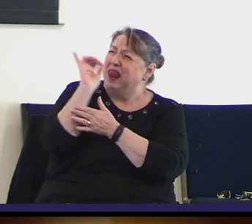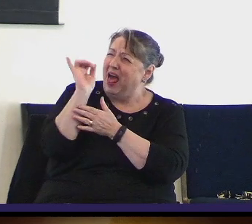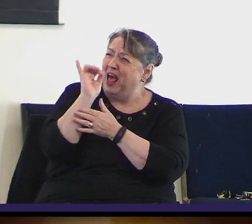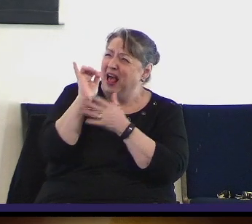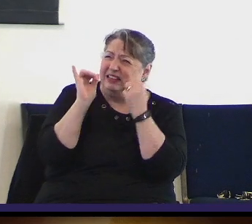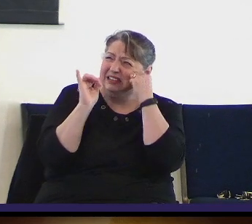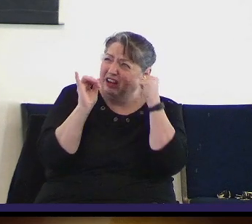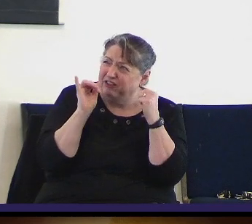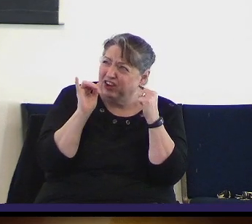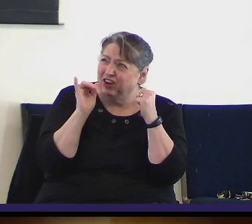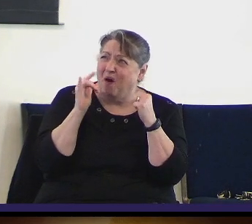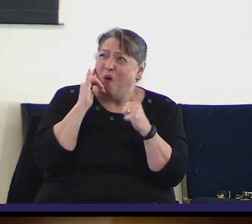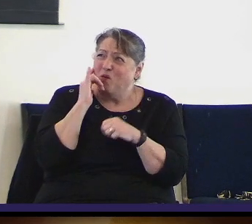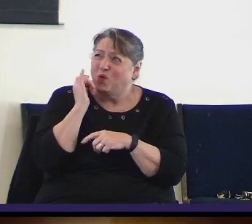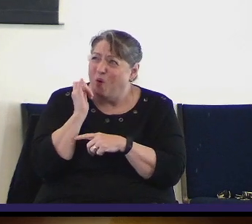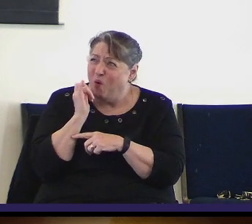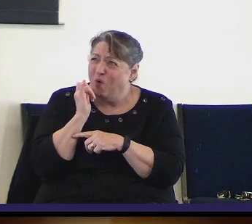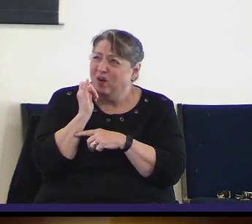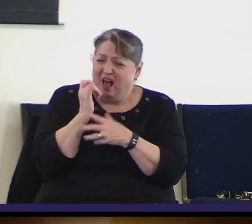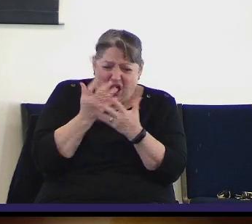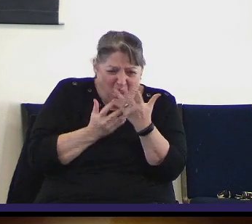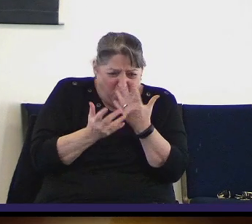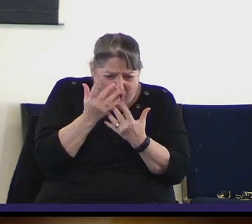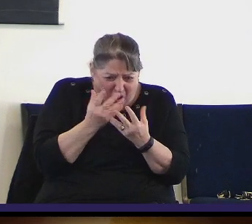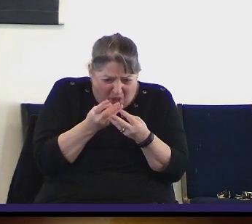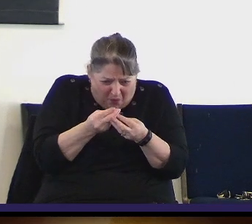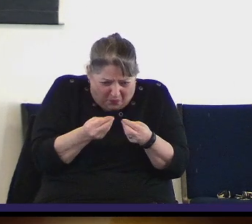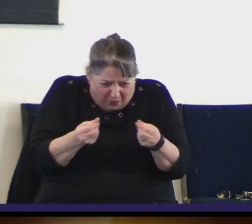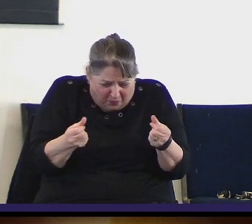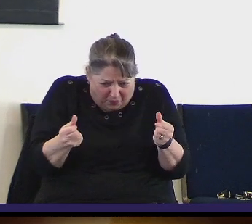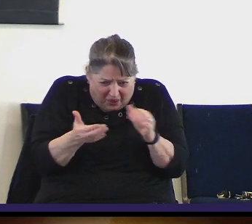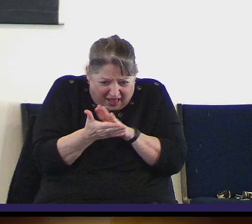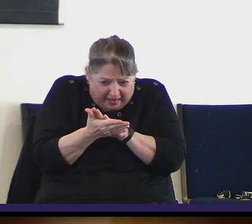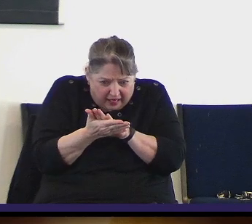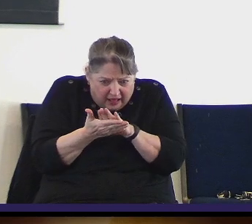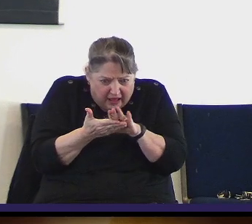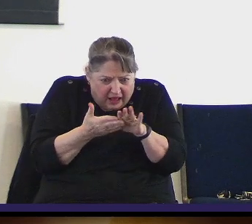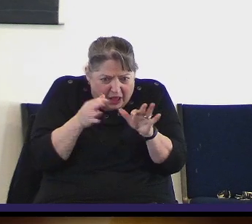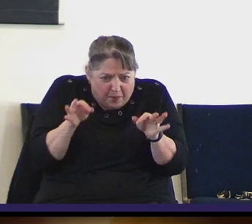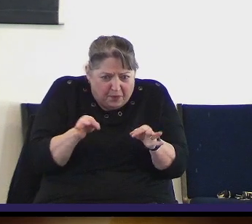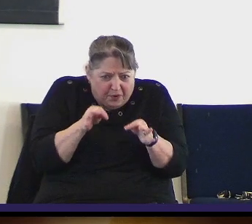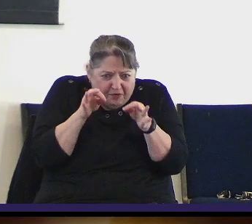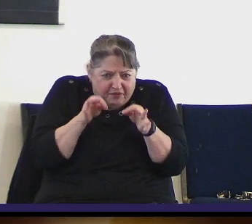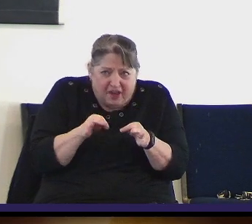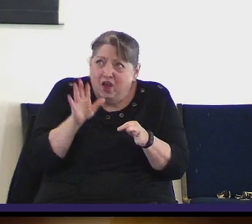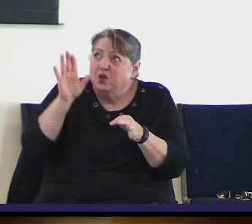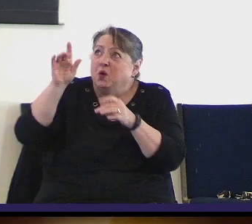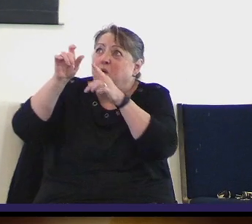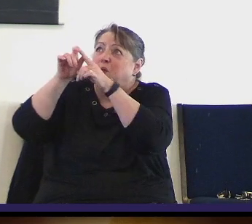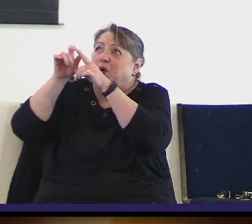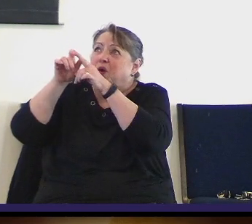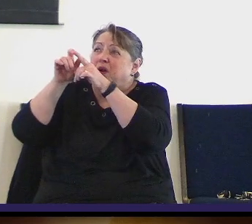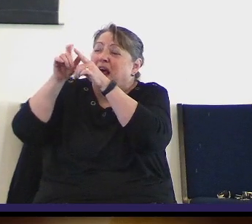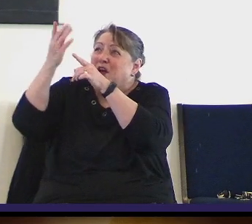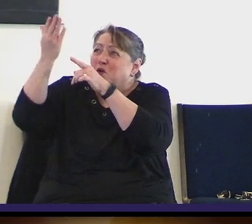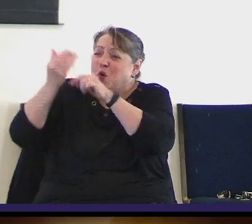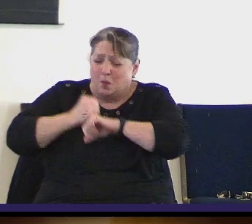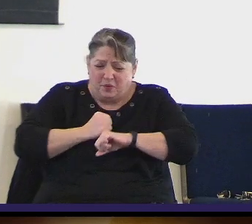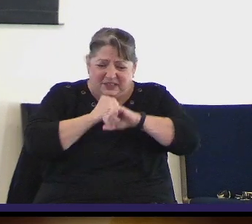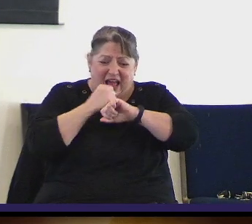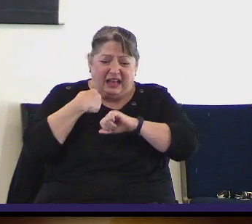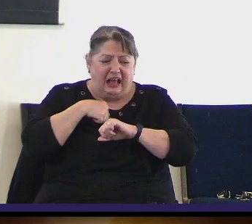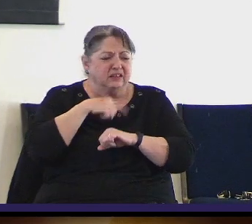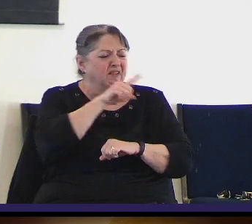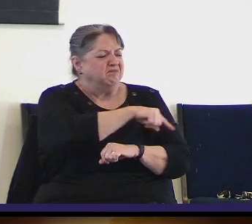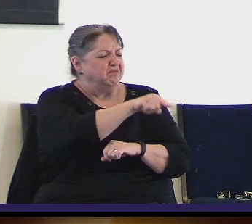Oh, Lord, will keep us safe and protect us from such people forever. The wicked freely strut about when what